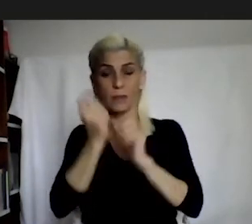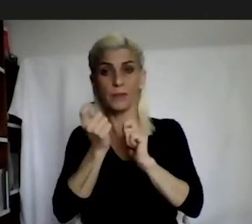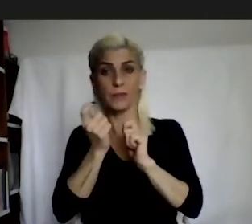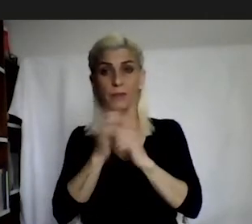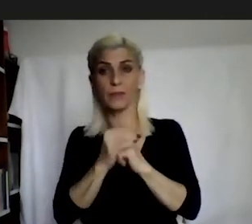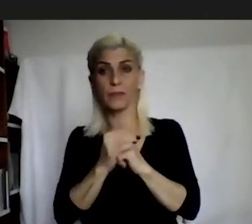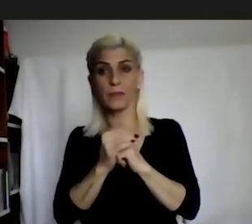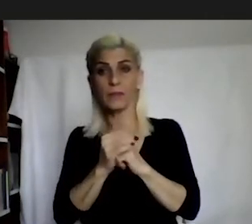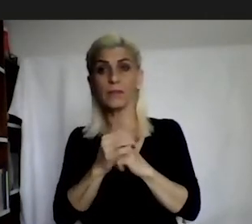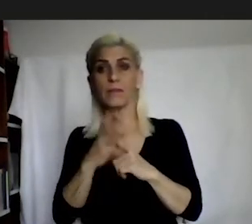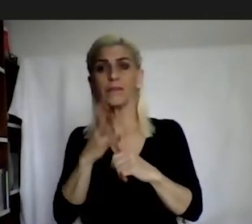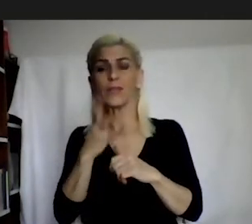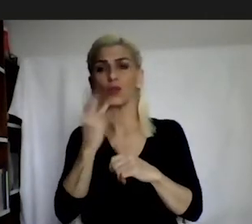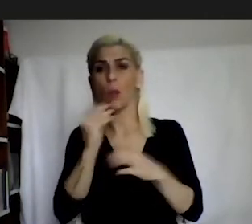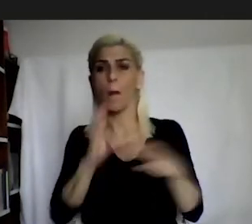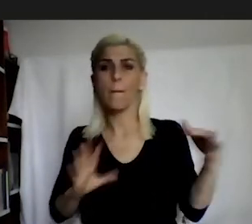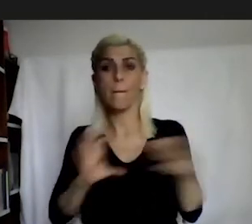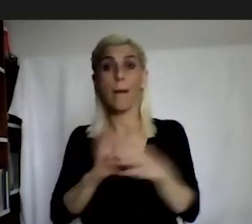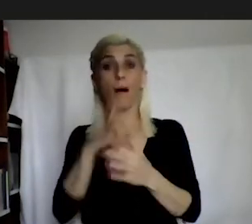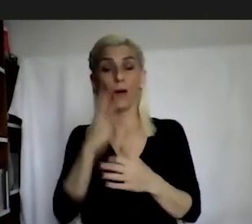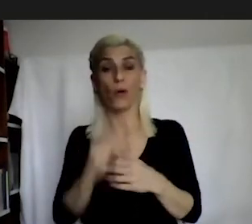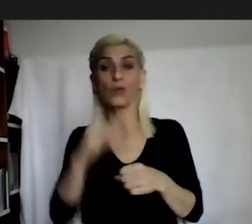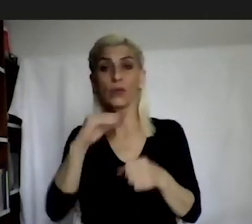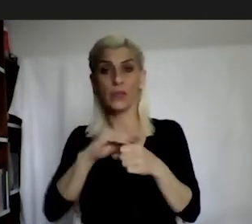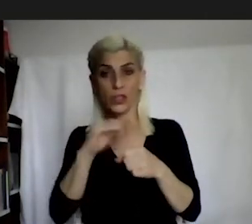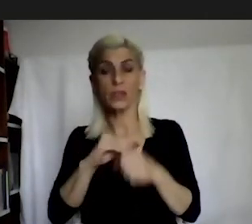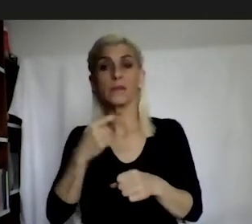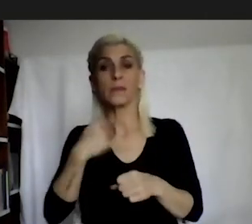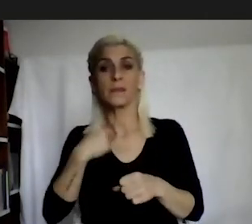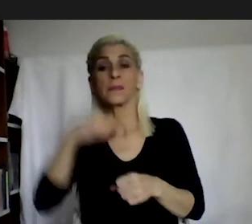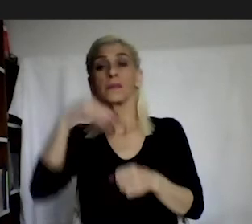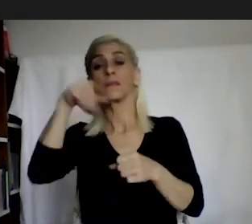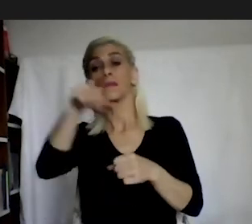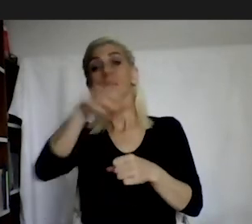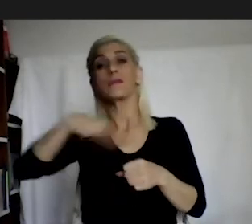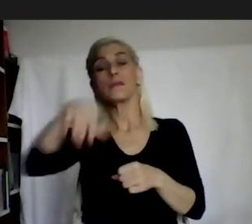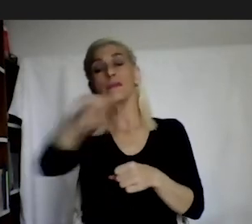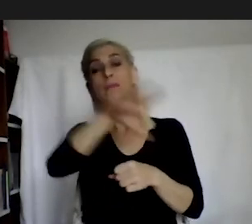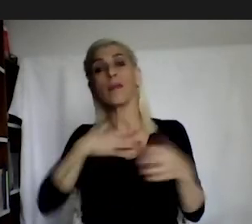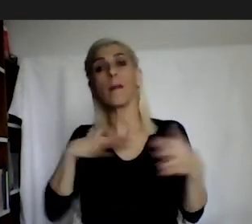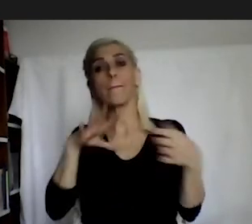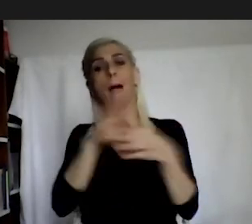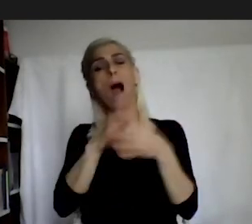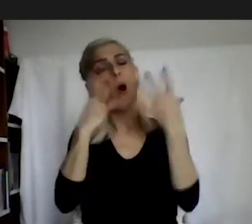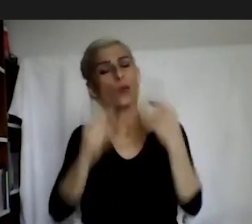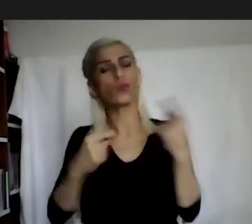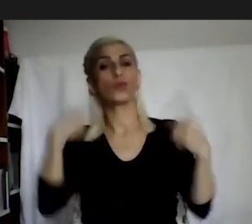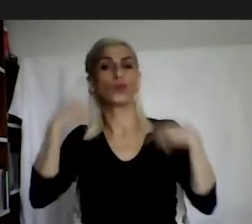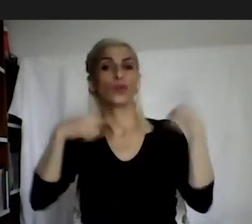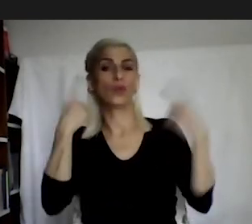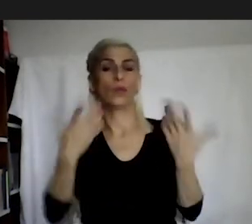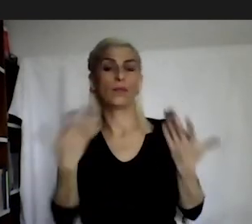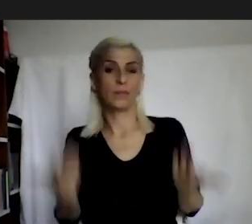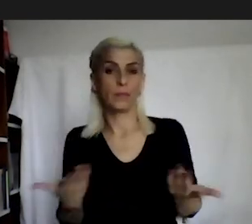I will refer to the data presented in the report because that is very much linked to my presentation.